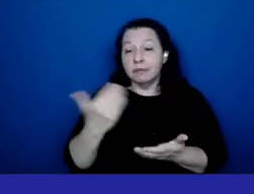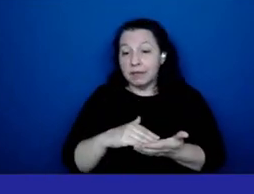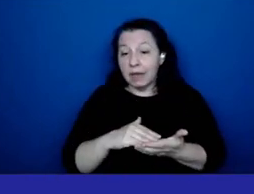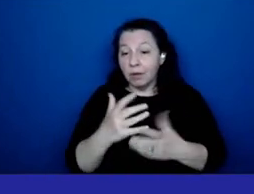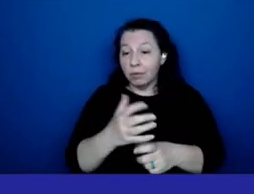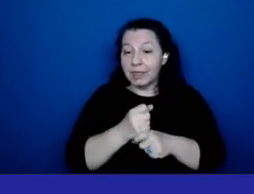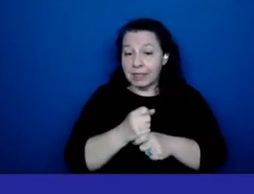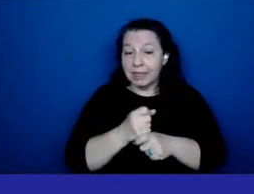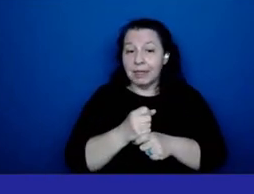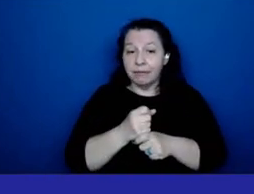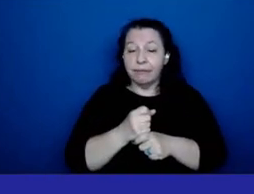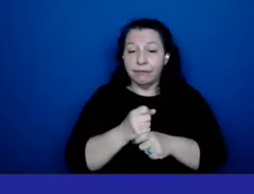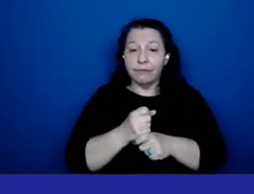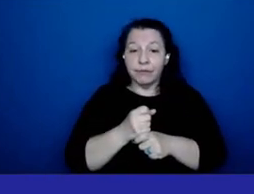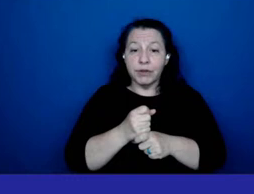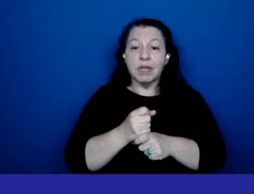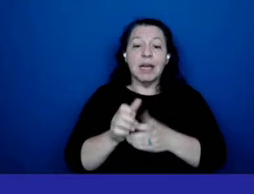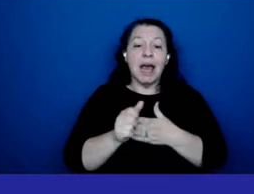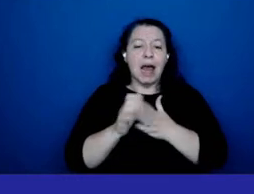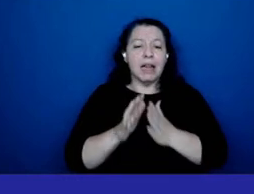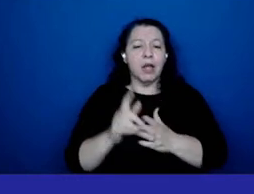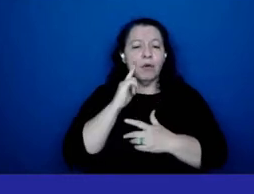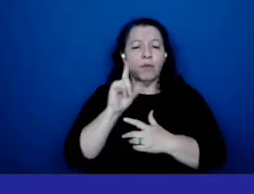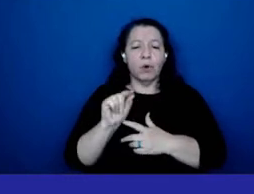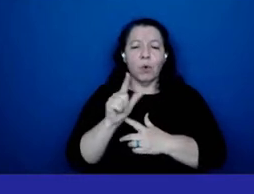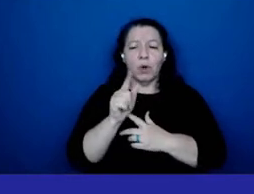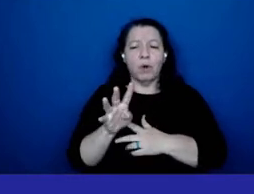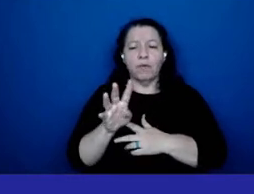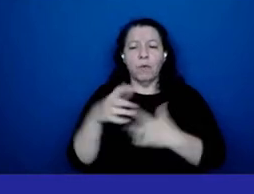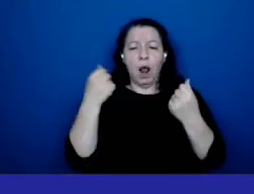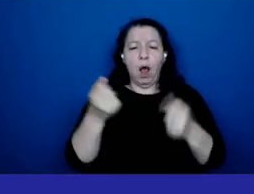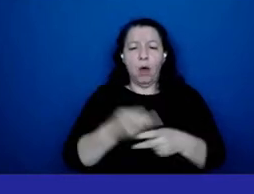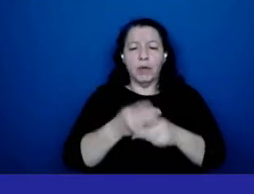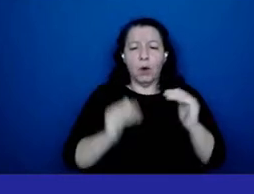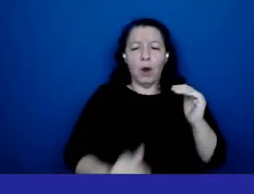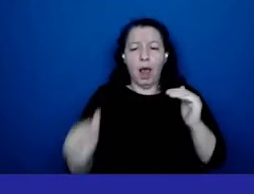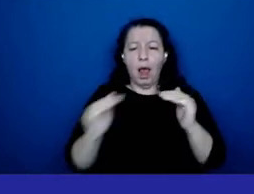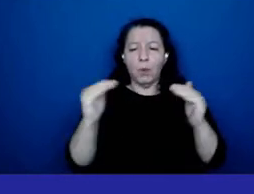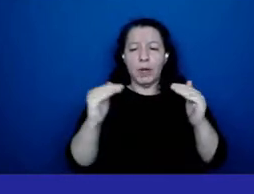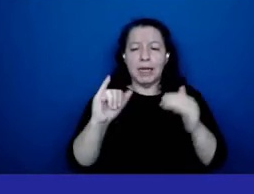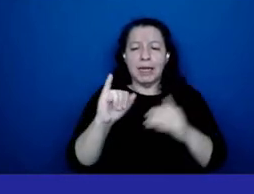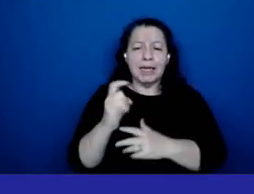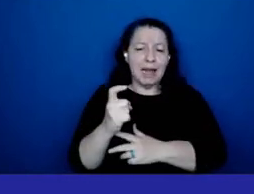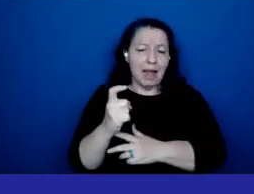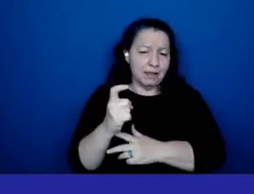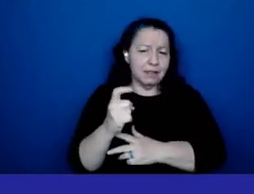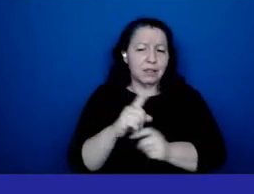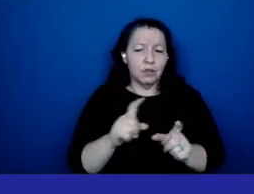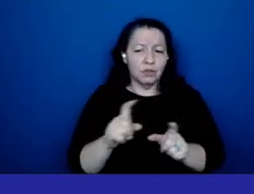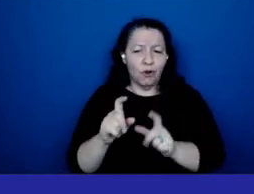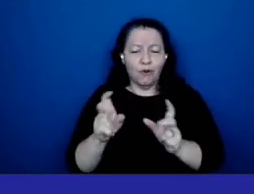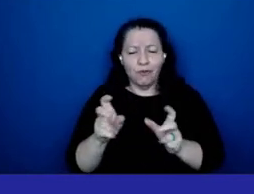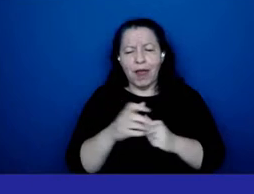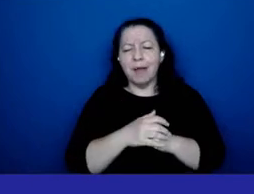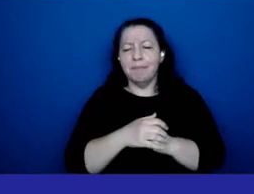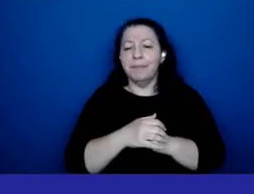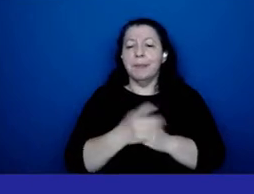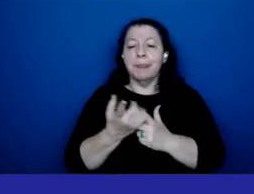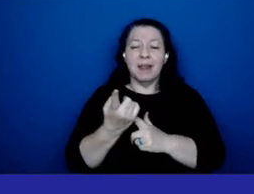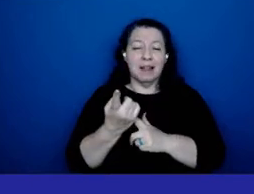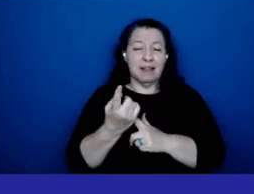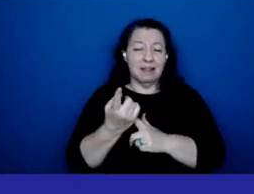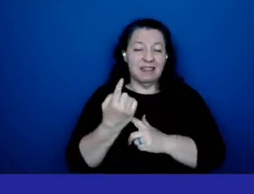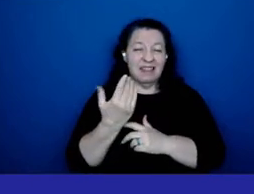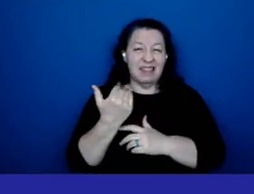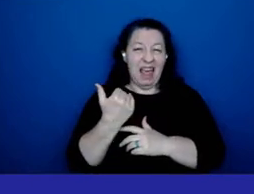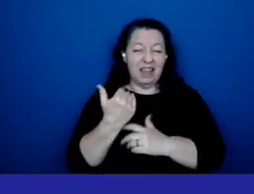the leader in the 2024 healthcare equity index survey uh last november the hospital was awarded silver